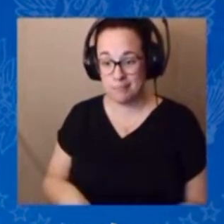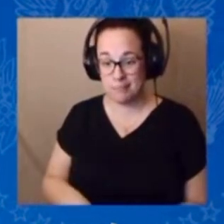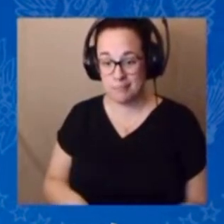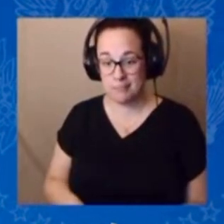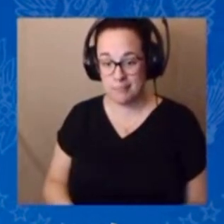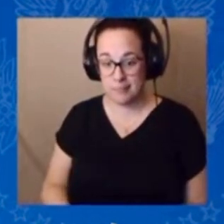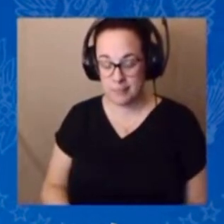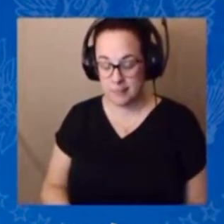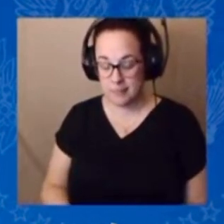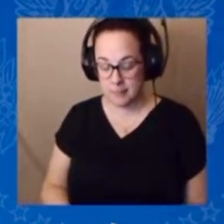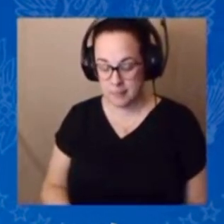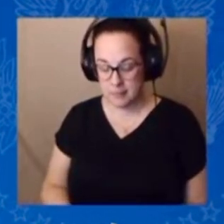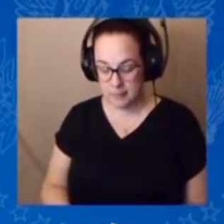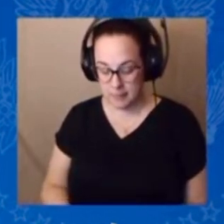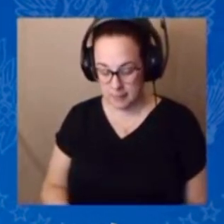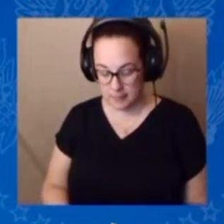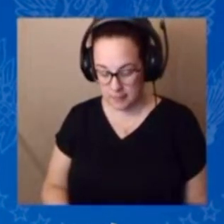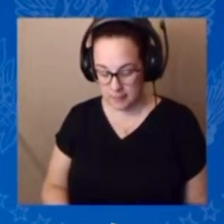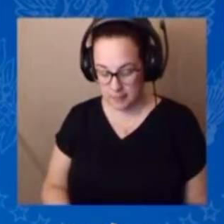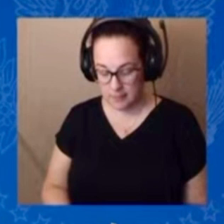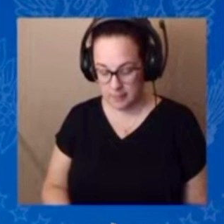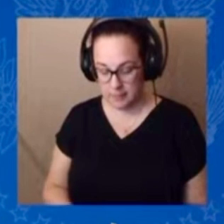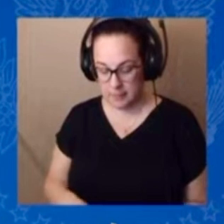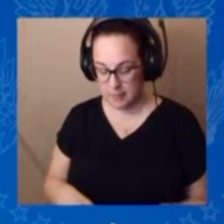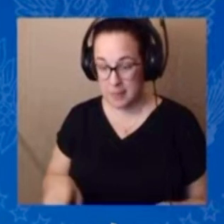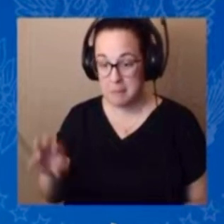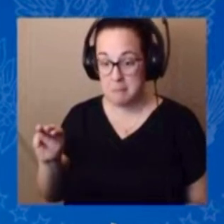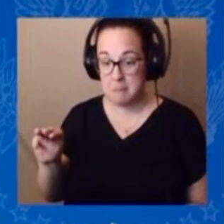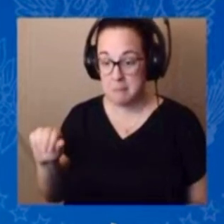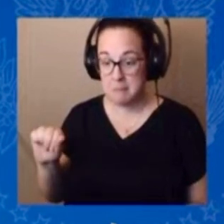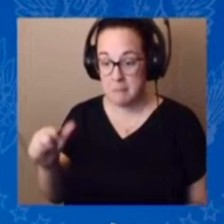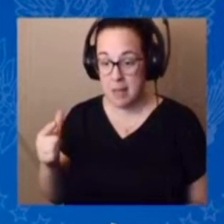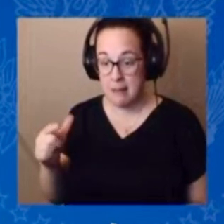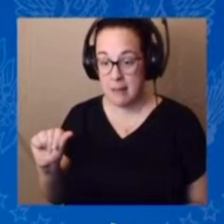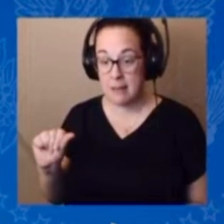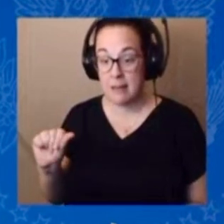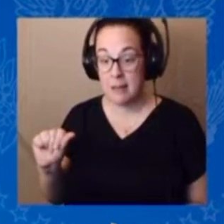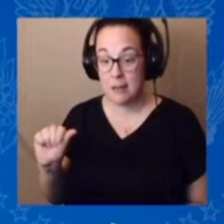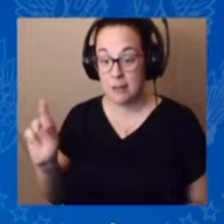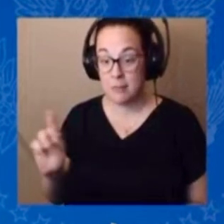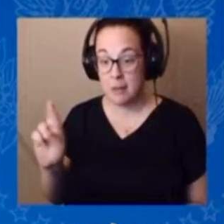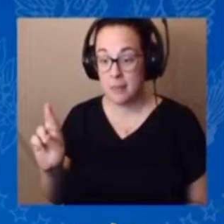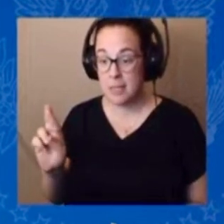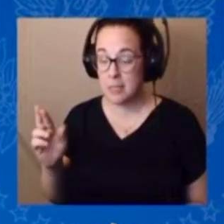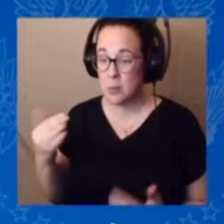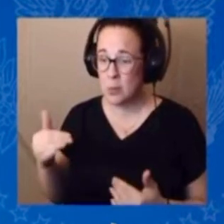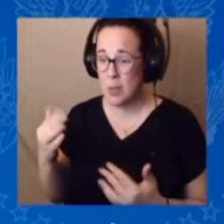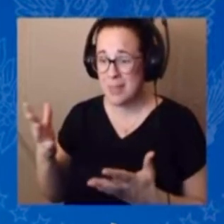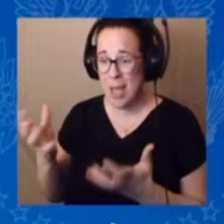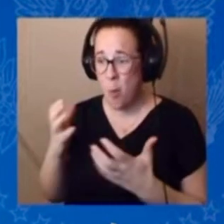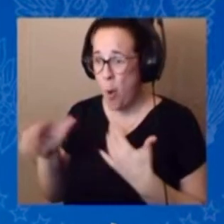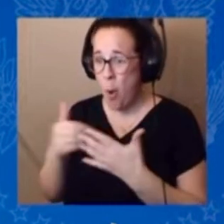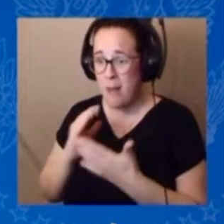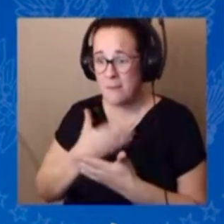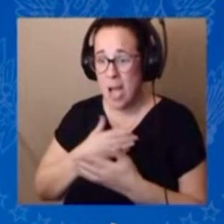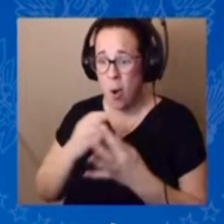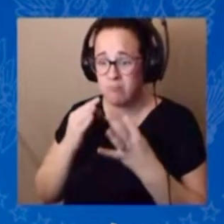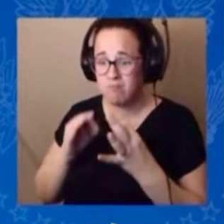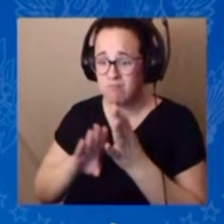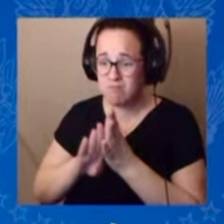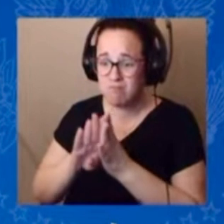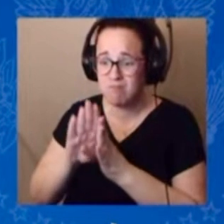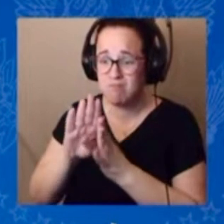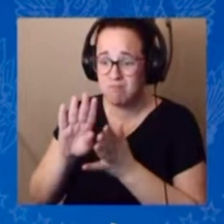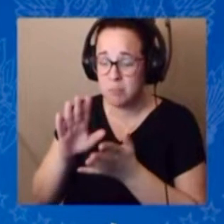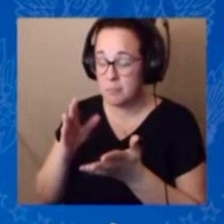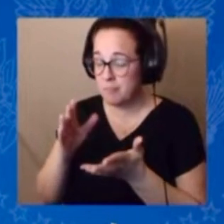the mega Republicans. The mega Republicans in Congress threatened to undo all this progress. They're putting our economy in jeopardy by threatening to